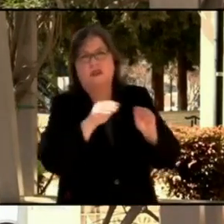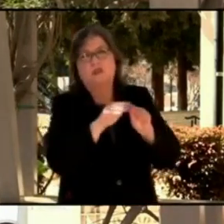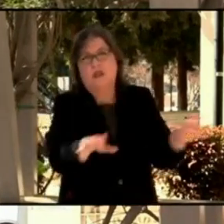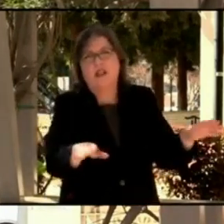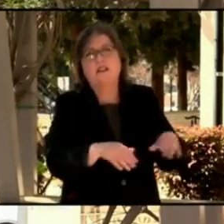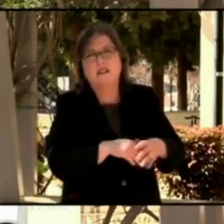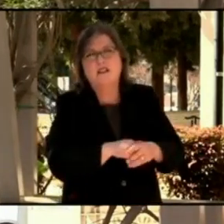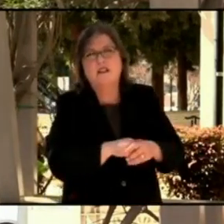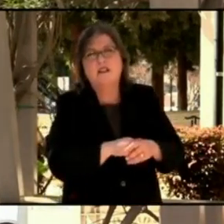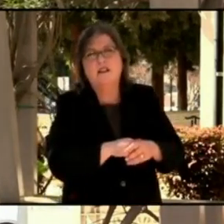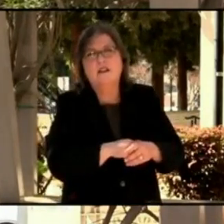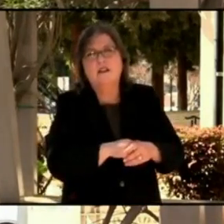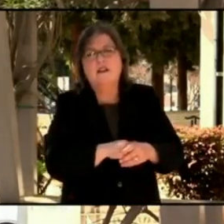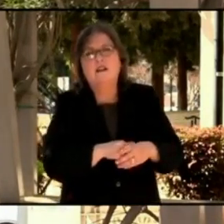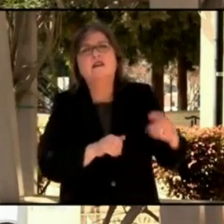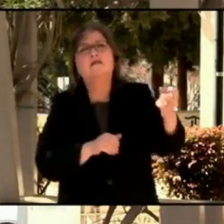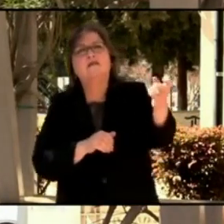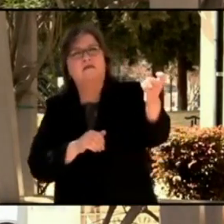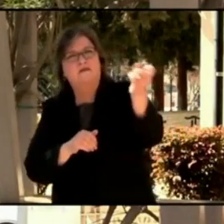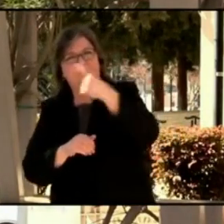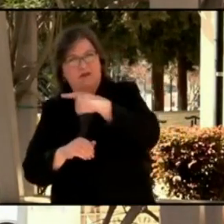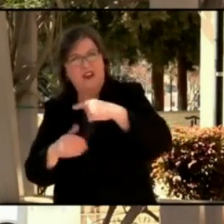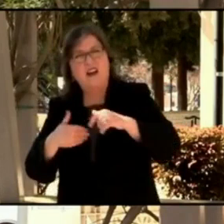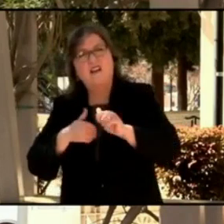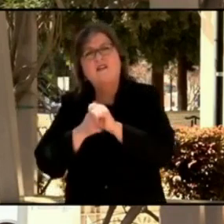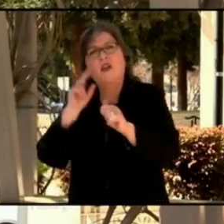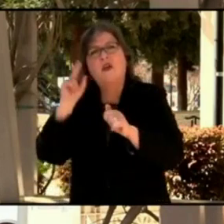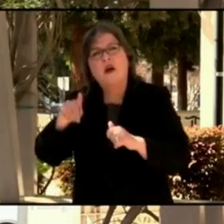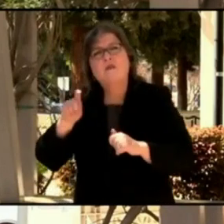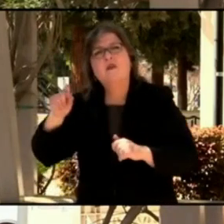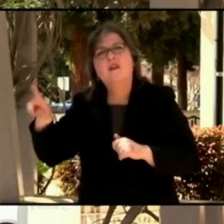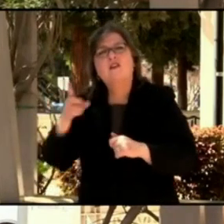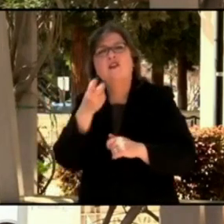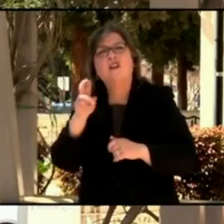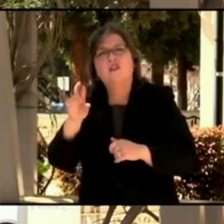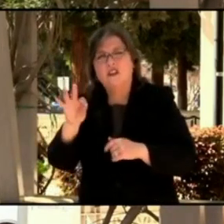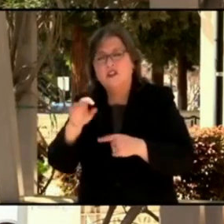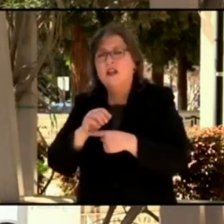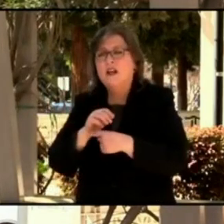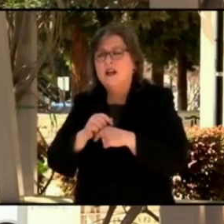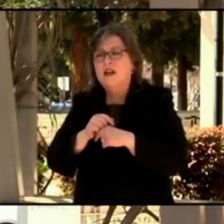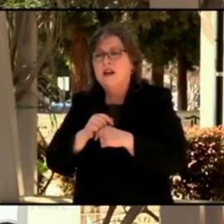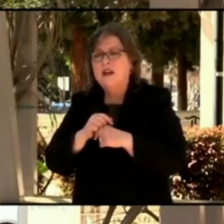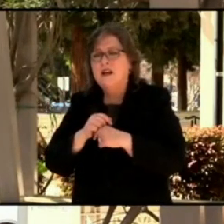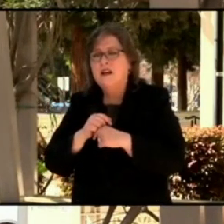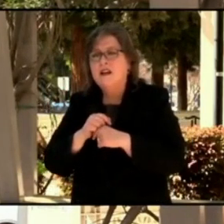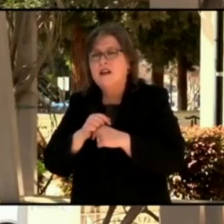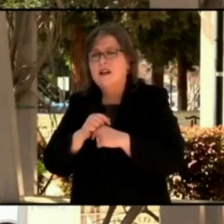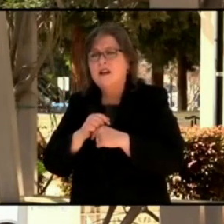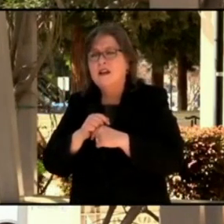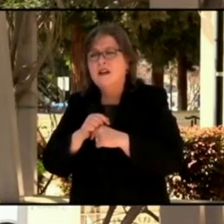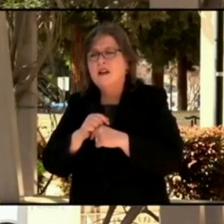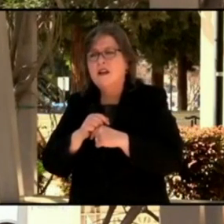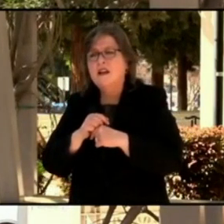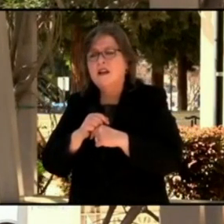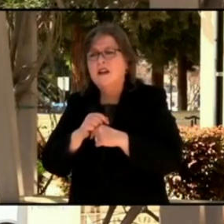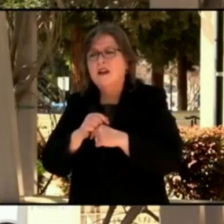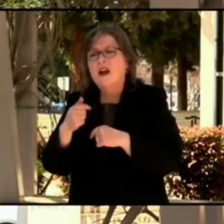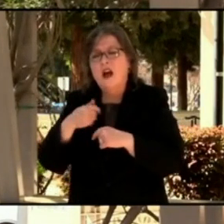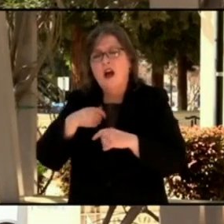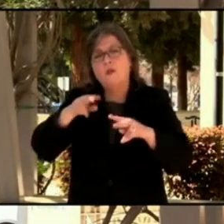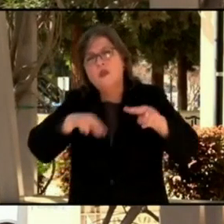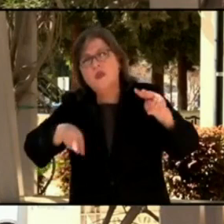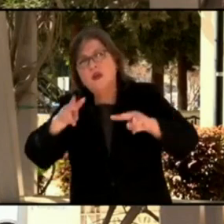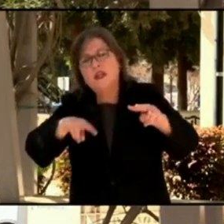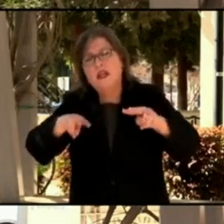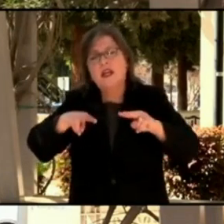So I was just looking at the amount of the main area of the vaccination range by county. There are other counties led by the wind that are